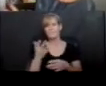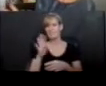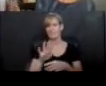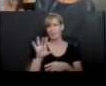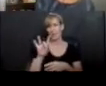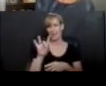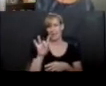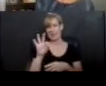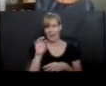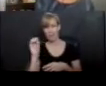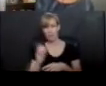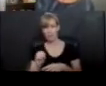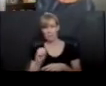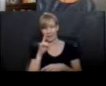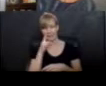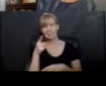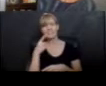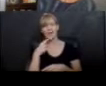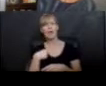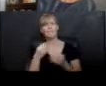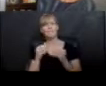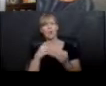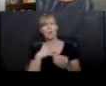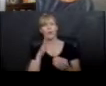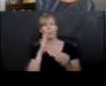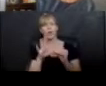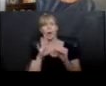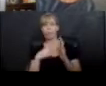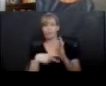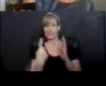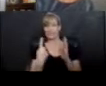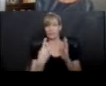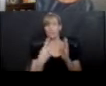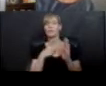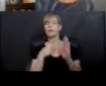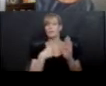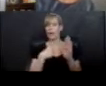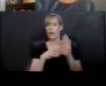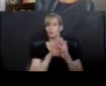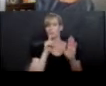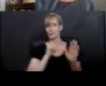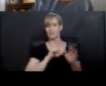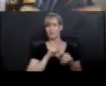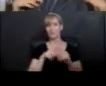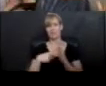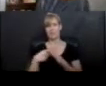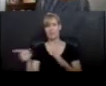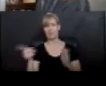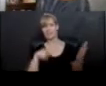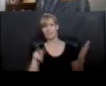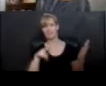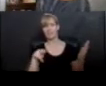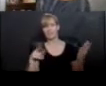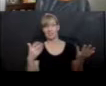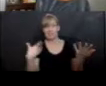they're more likely to read something that they get to choose themselves. But it might be harder than you think for them to find something to read. So helping